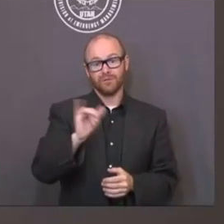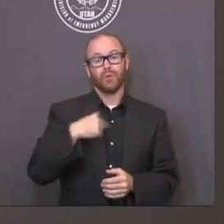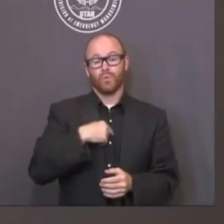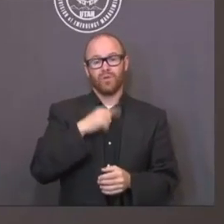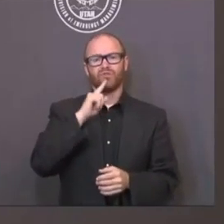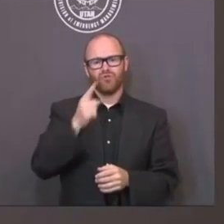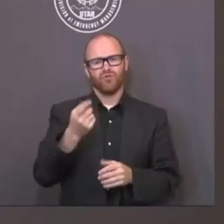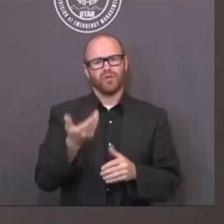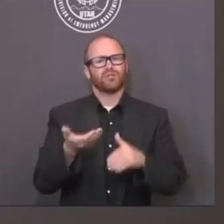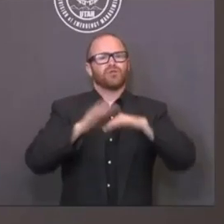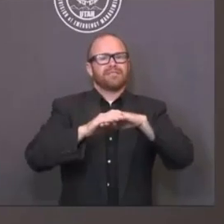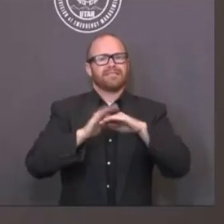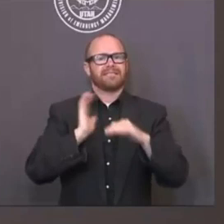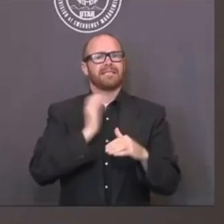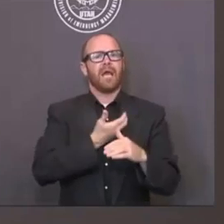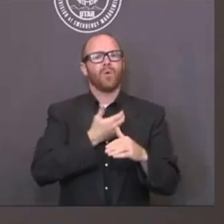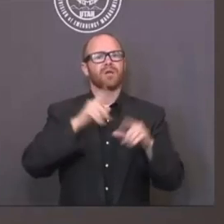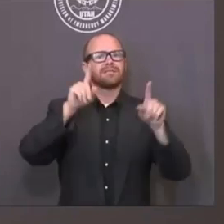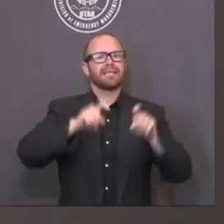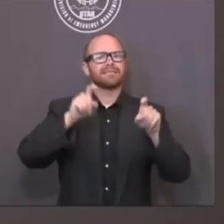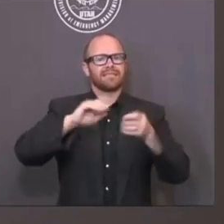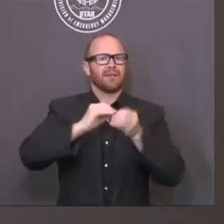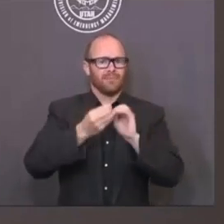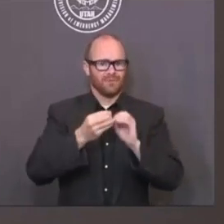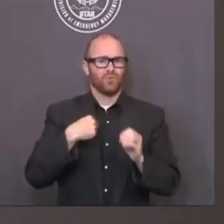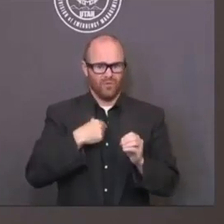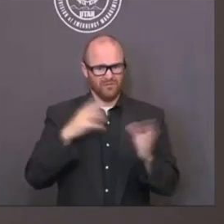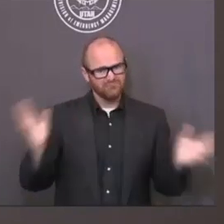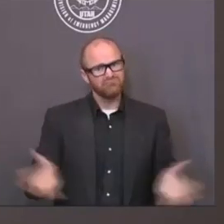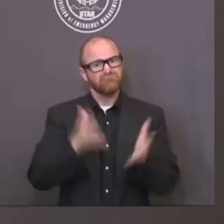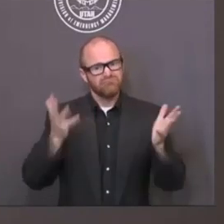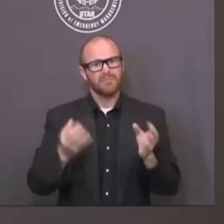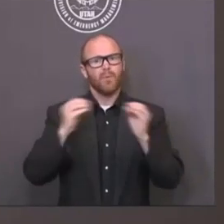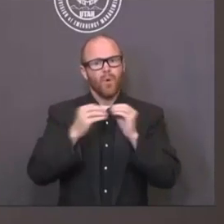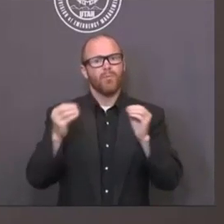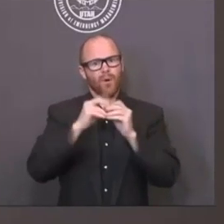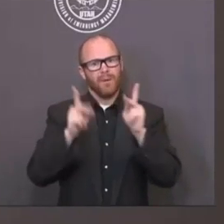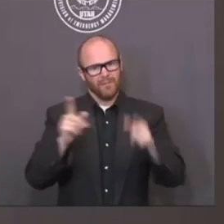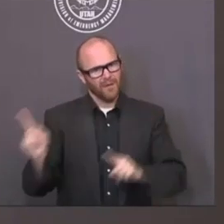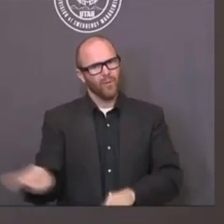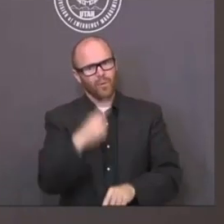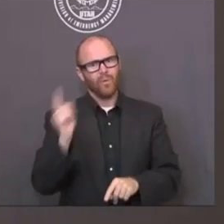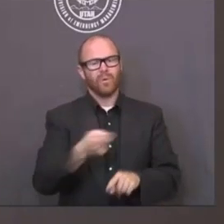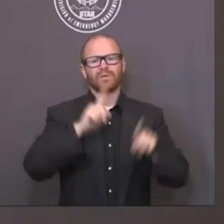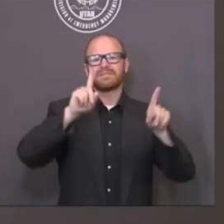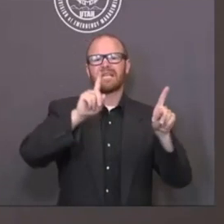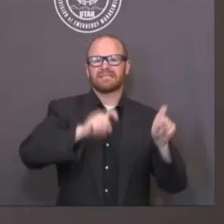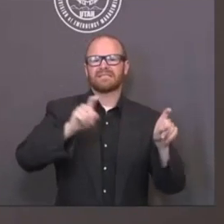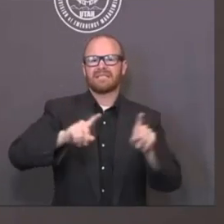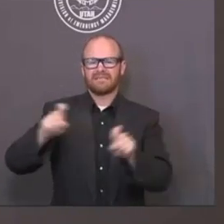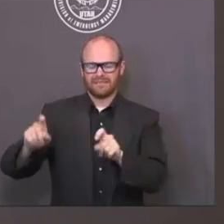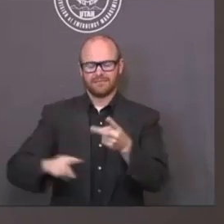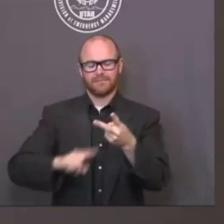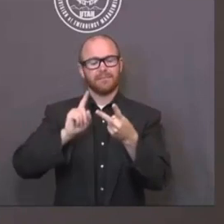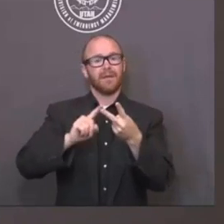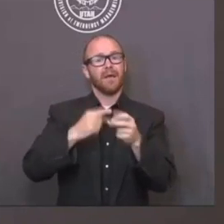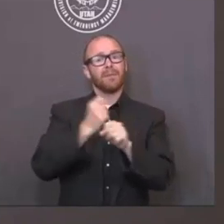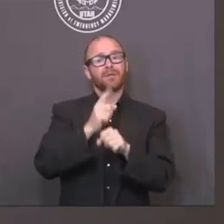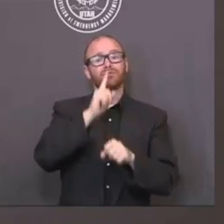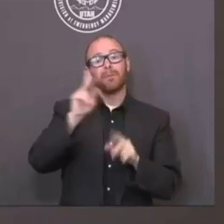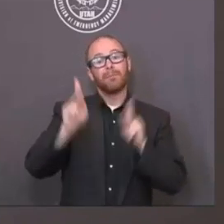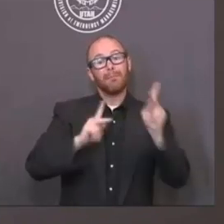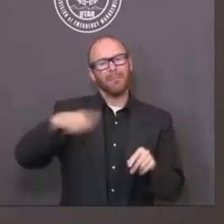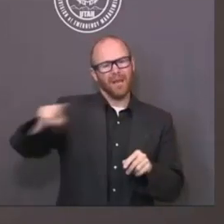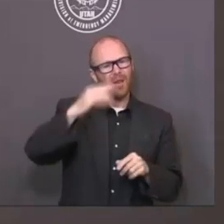the people to do better and do more and be conscious about their habits to help slow the